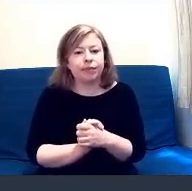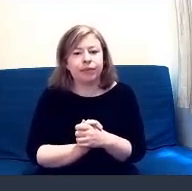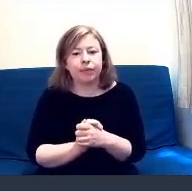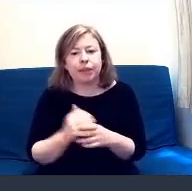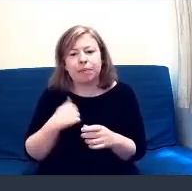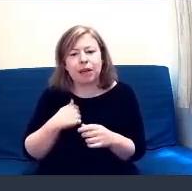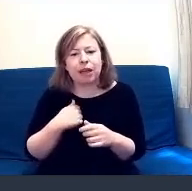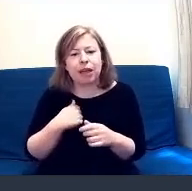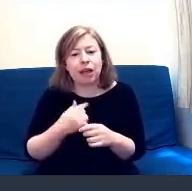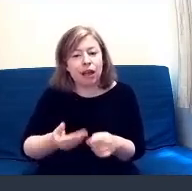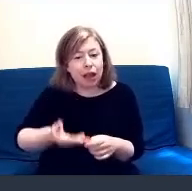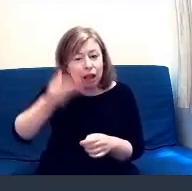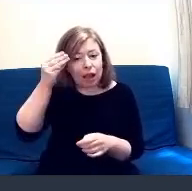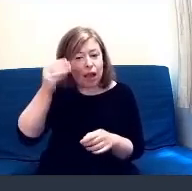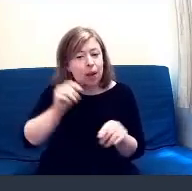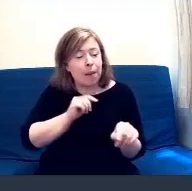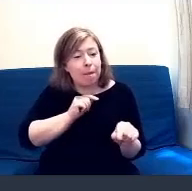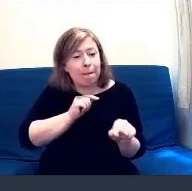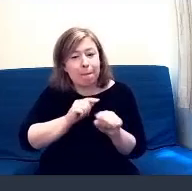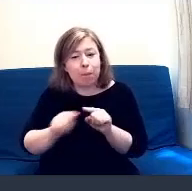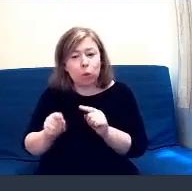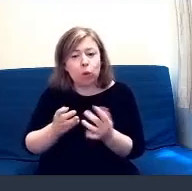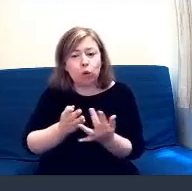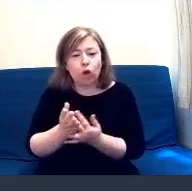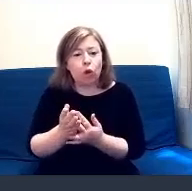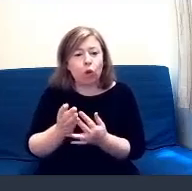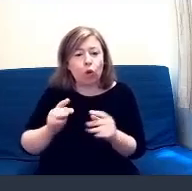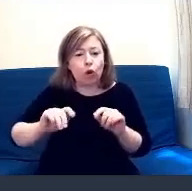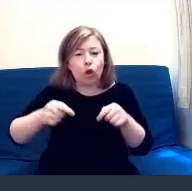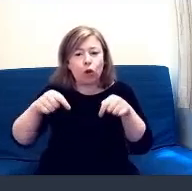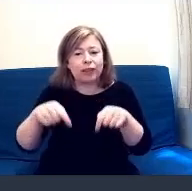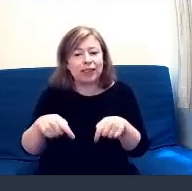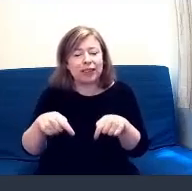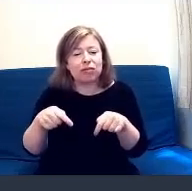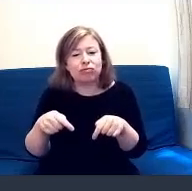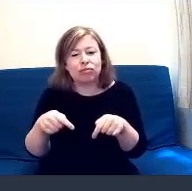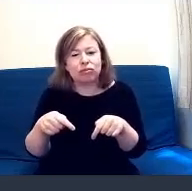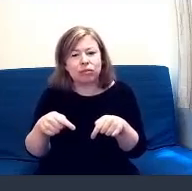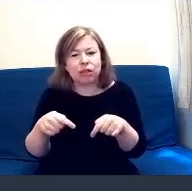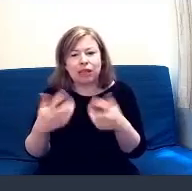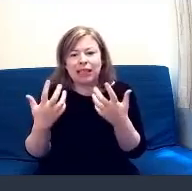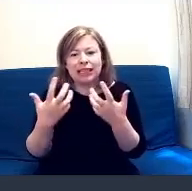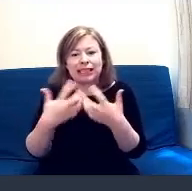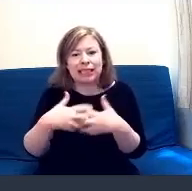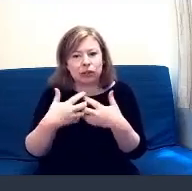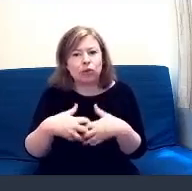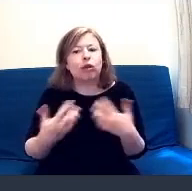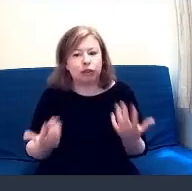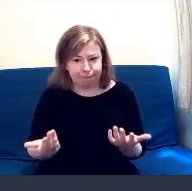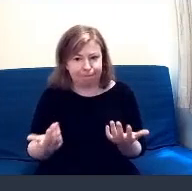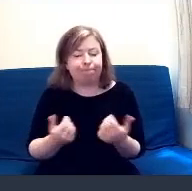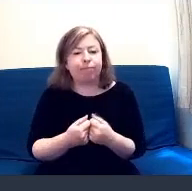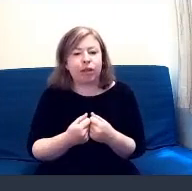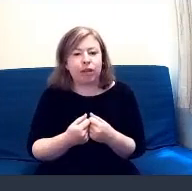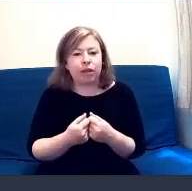most through lockdown has been more technology. I have